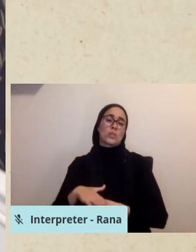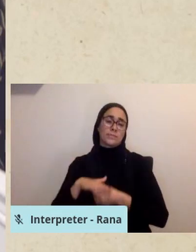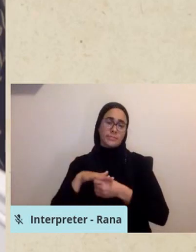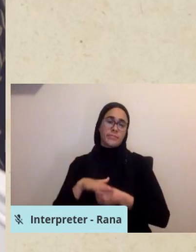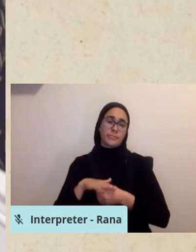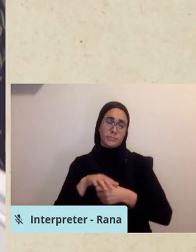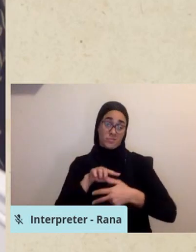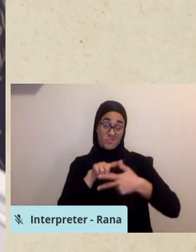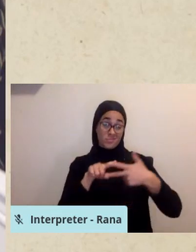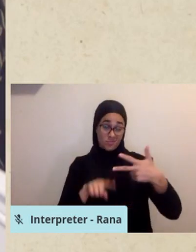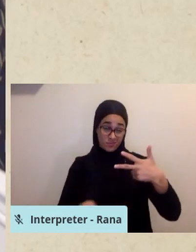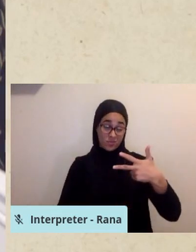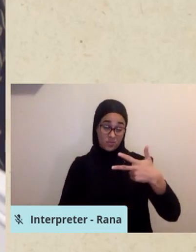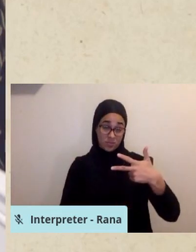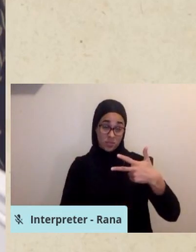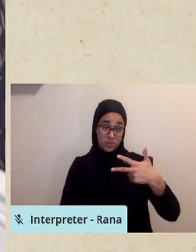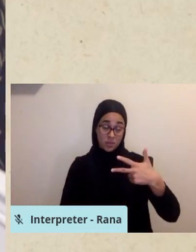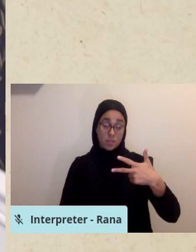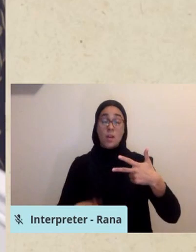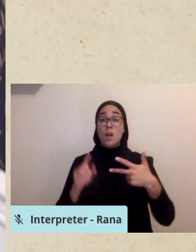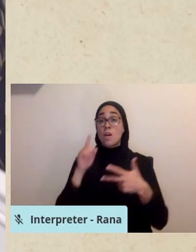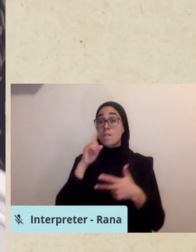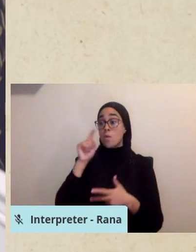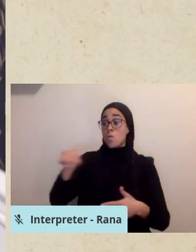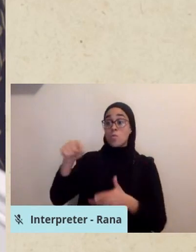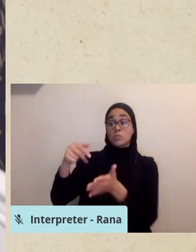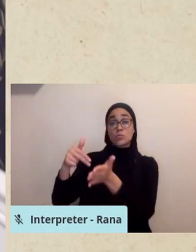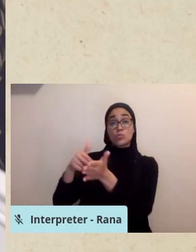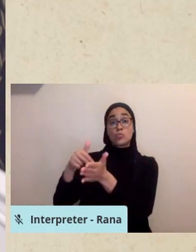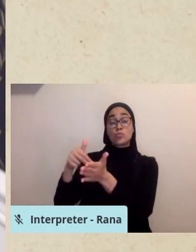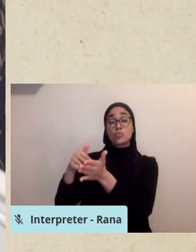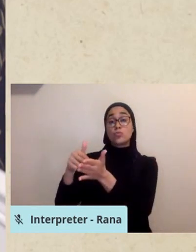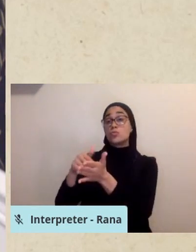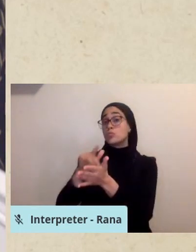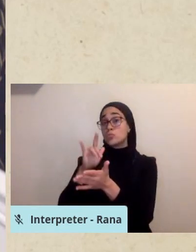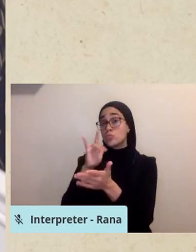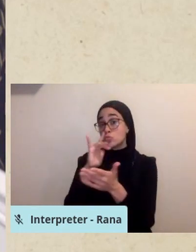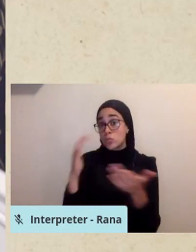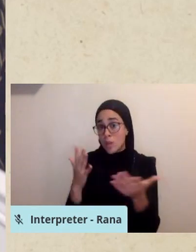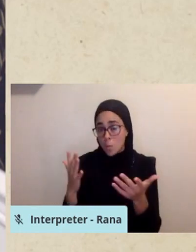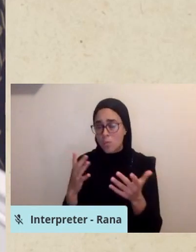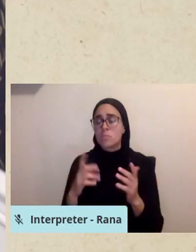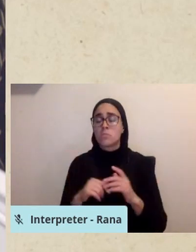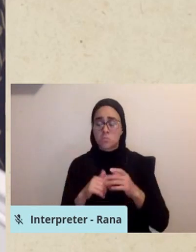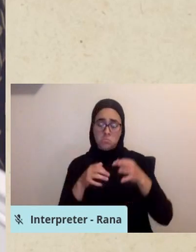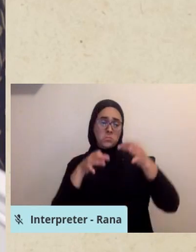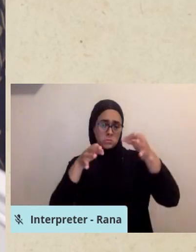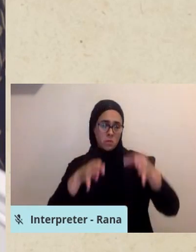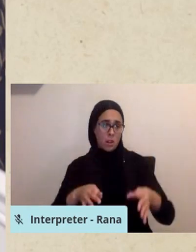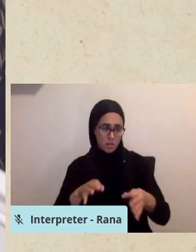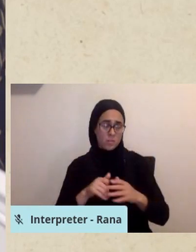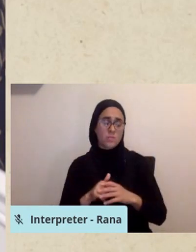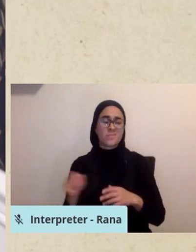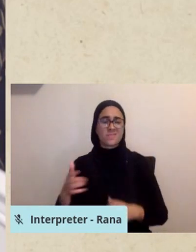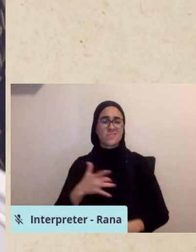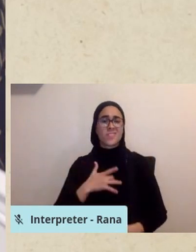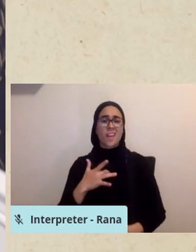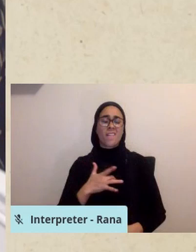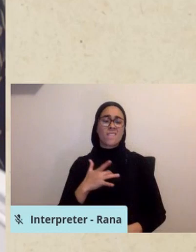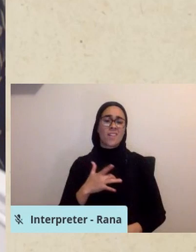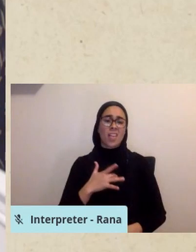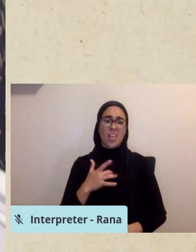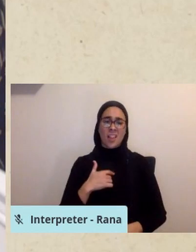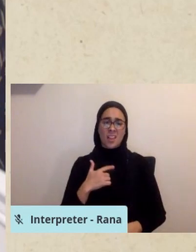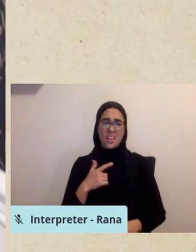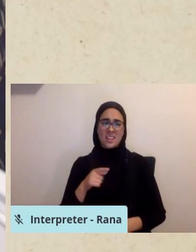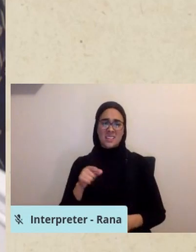Moral injury and spiritual distress for the nurses is manifested in some of the following ways. Feelings of inadequacy as the